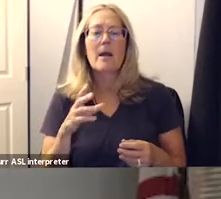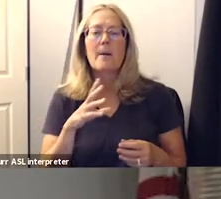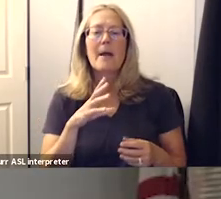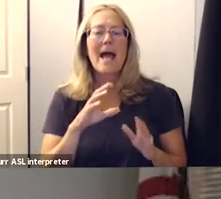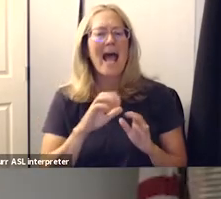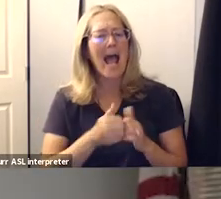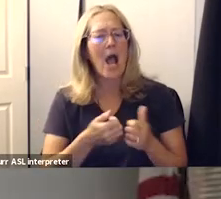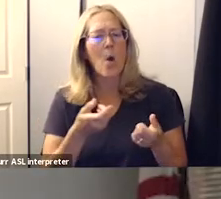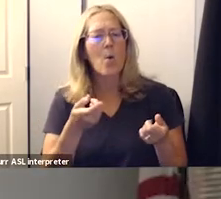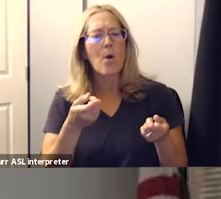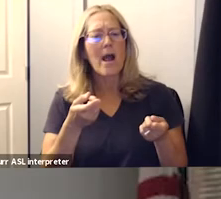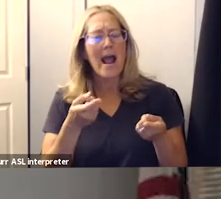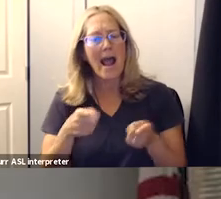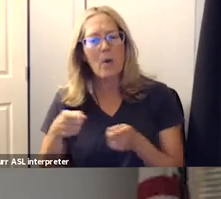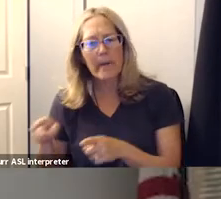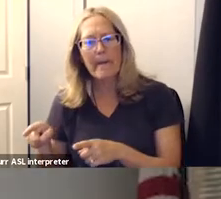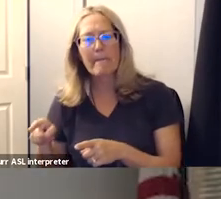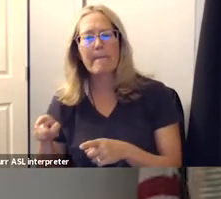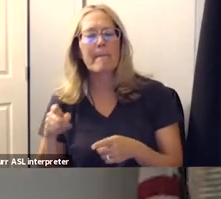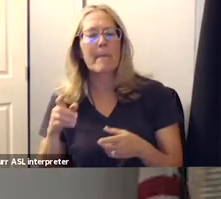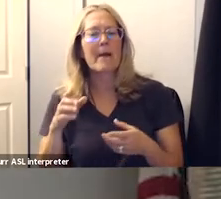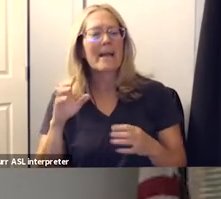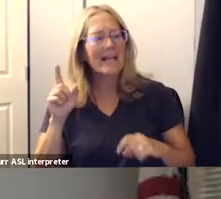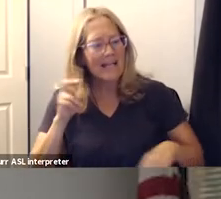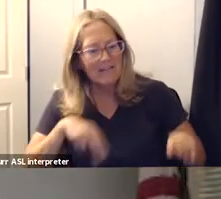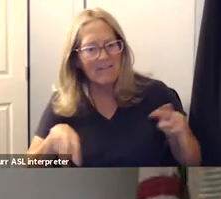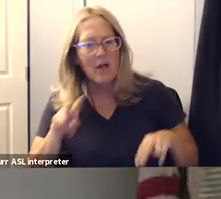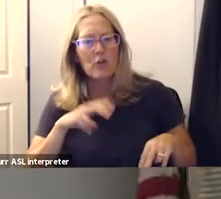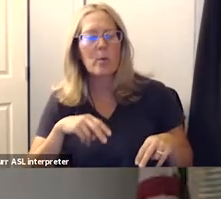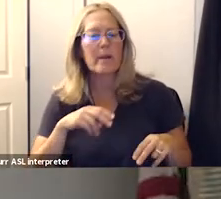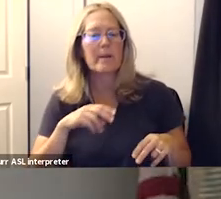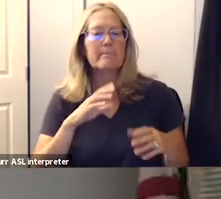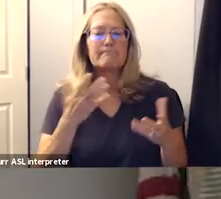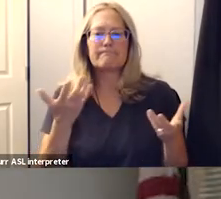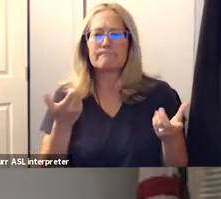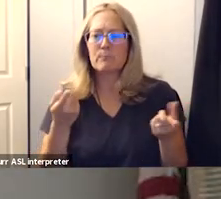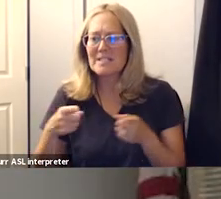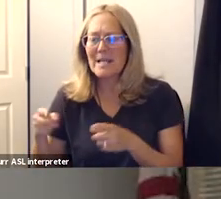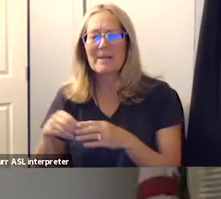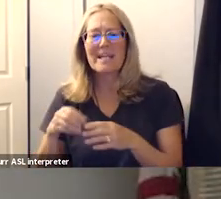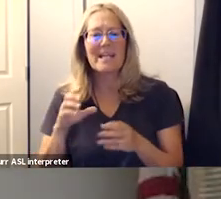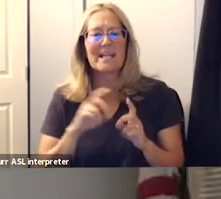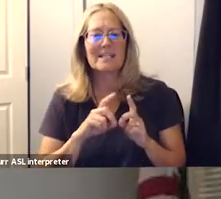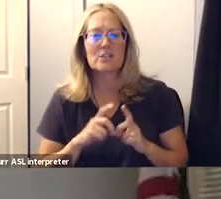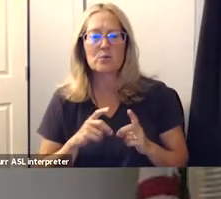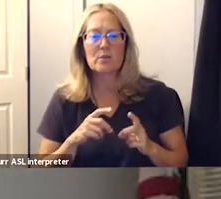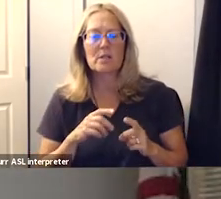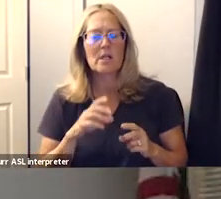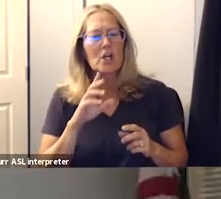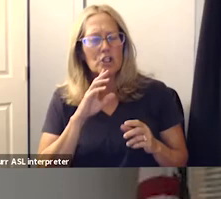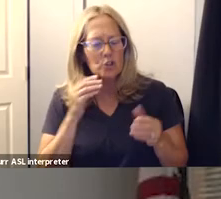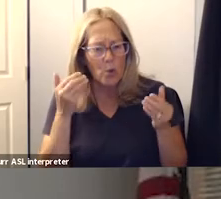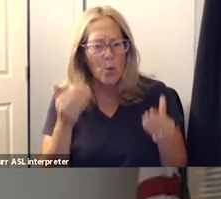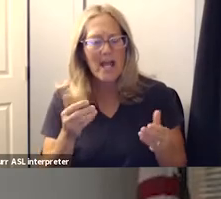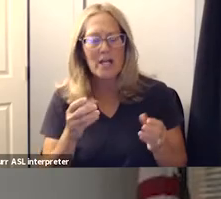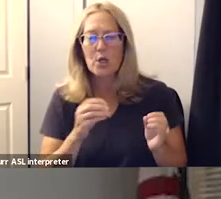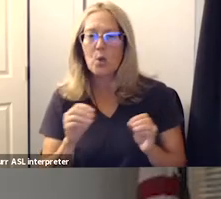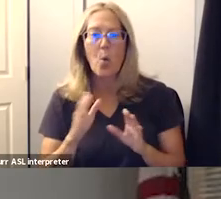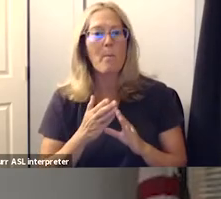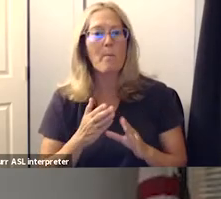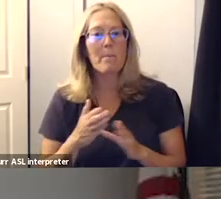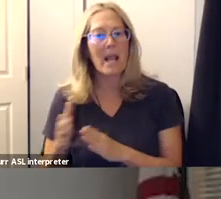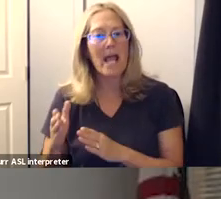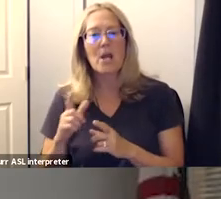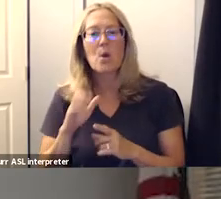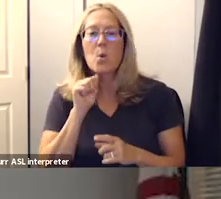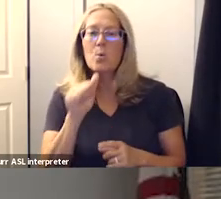evaluate all across the district including engaging this board charging blindly ahead with no plan is not going to